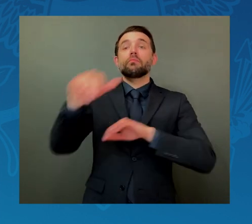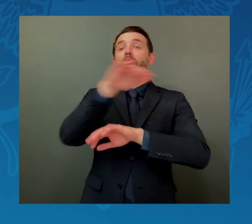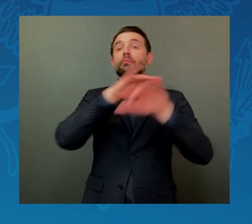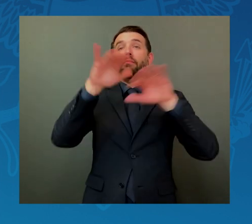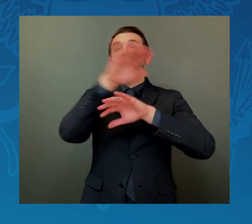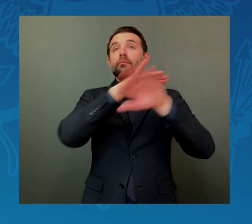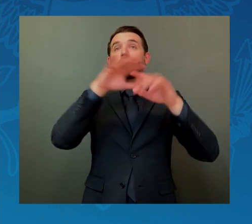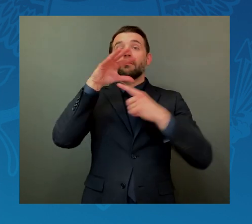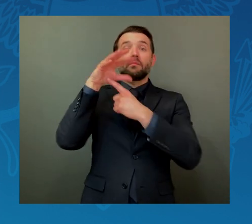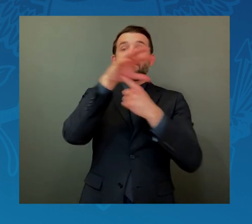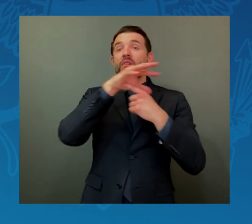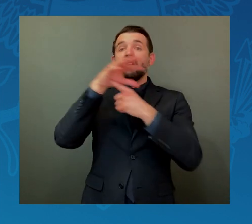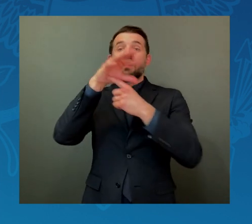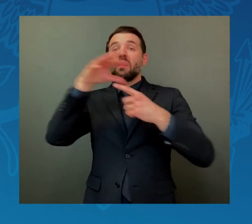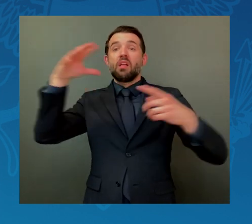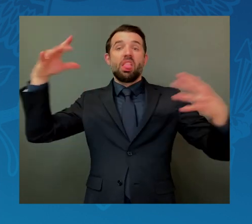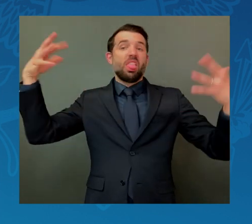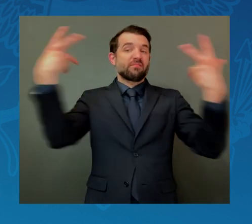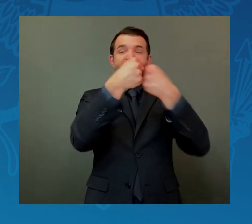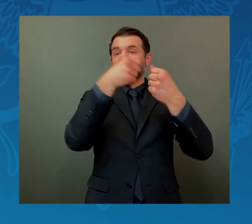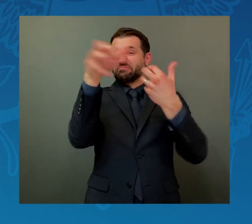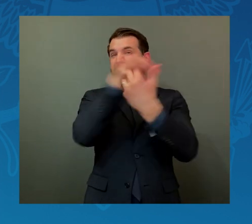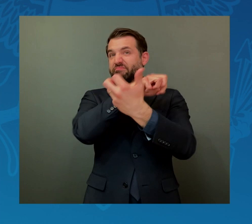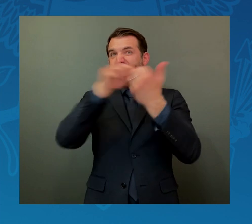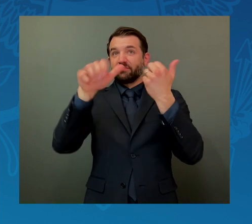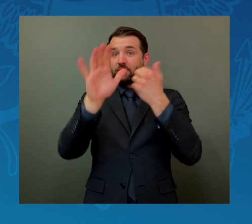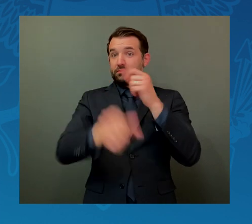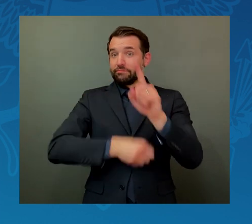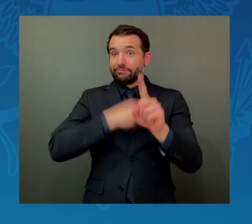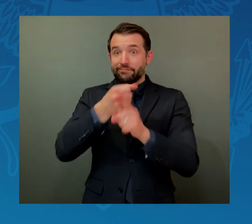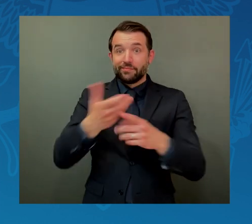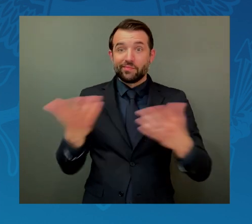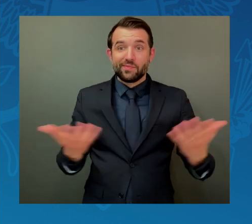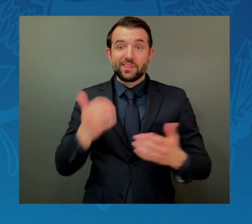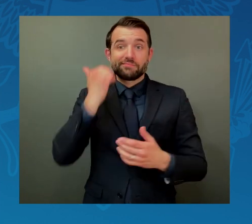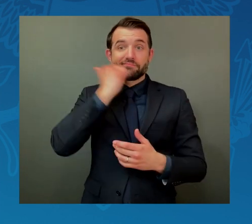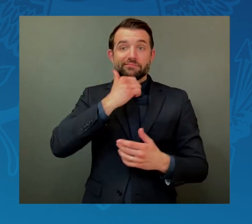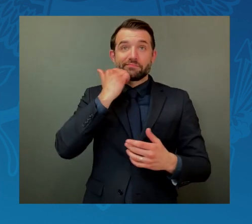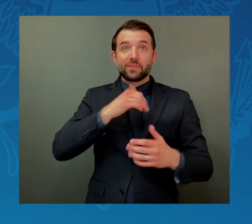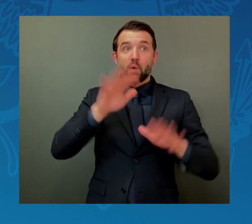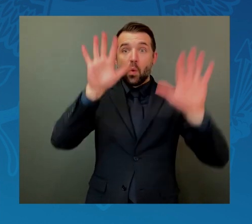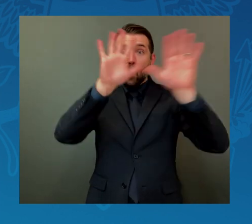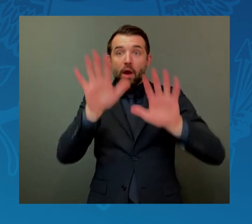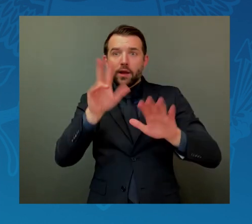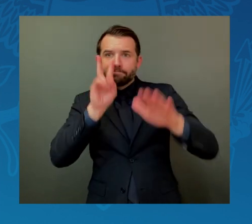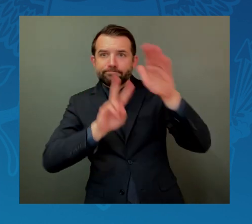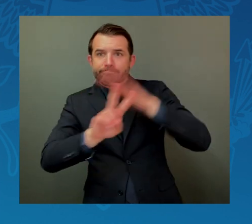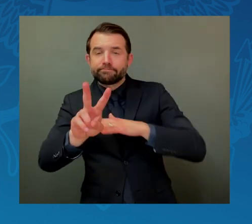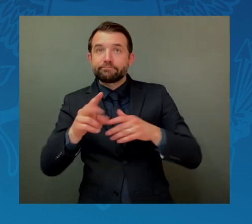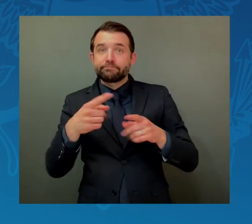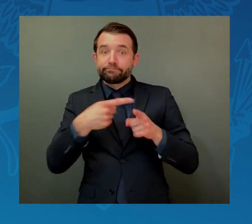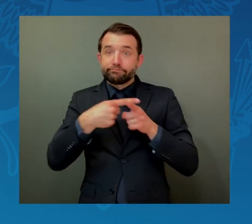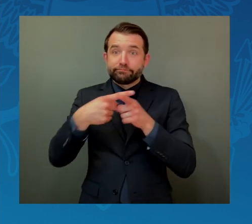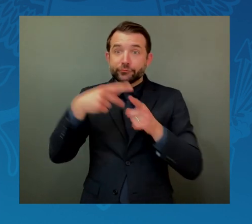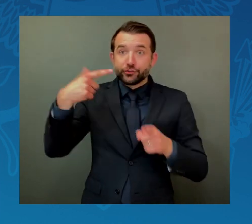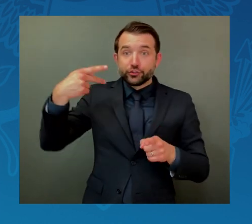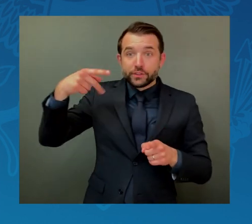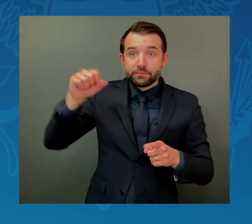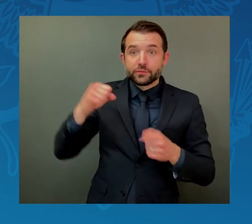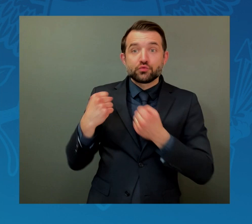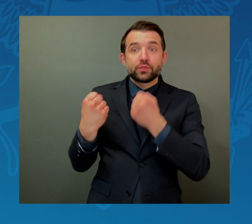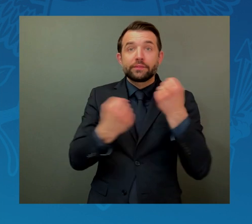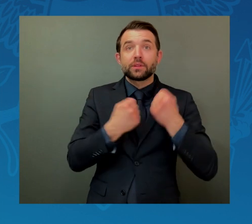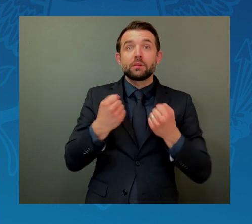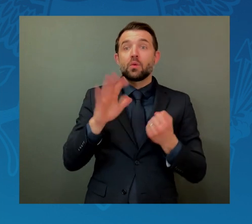weather forecast, GPS driving directions, and even your favorite television station.